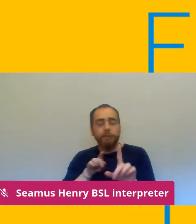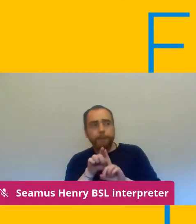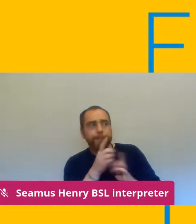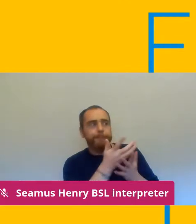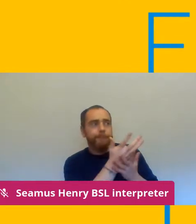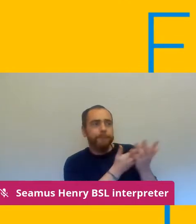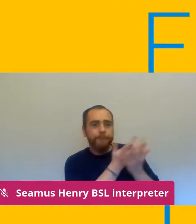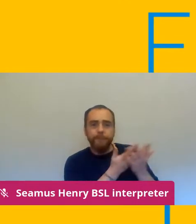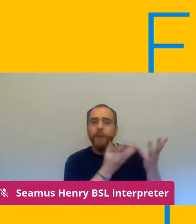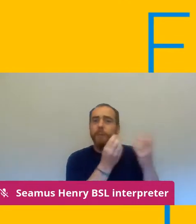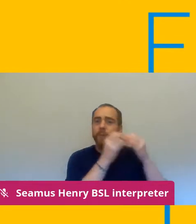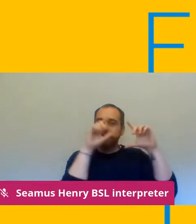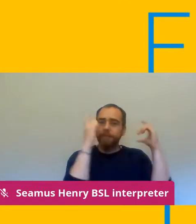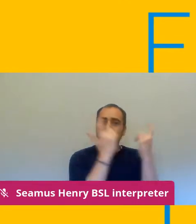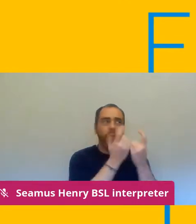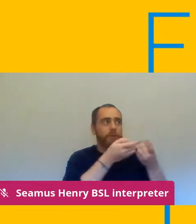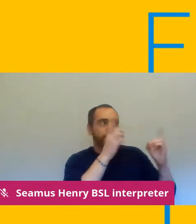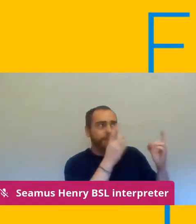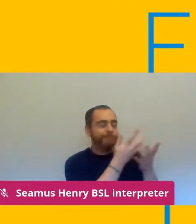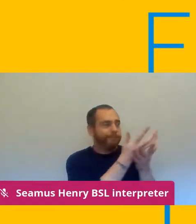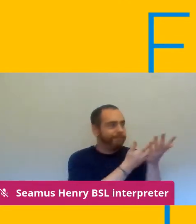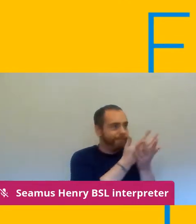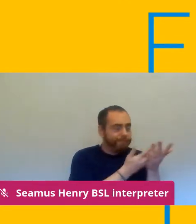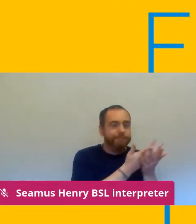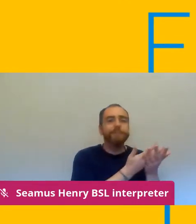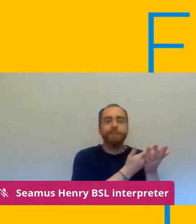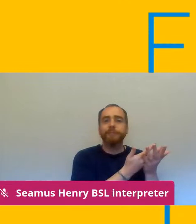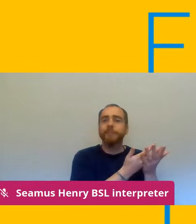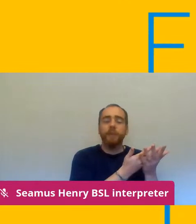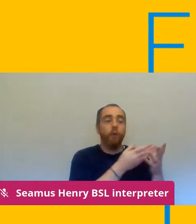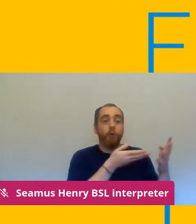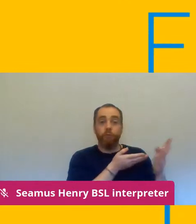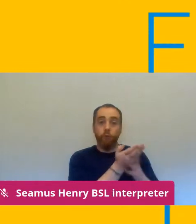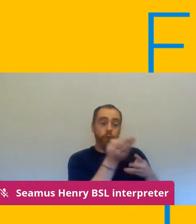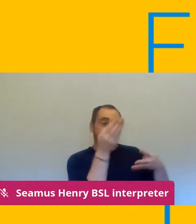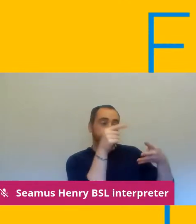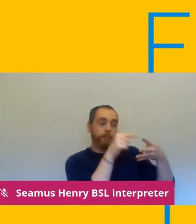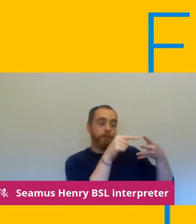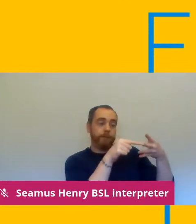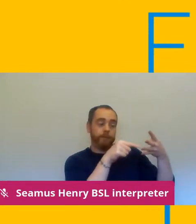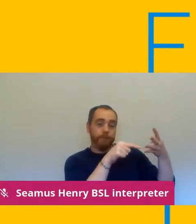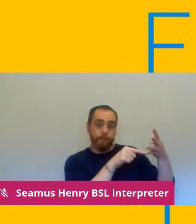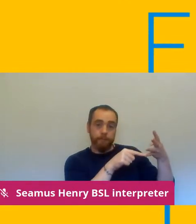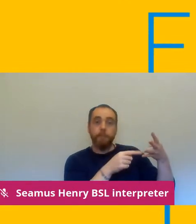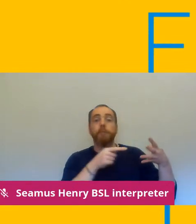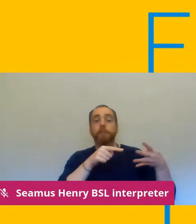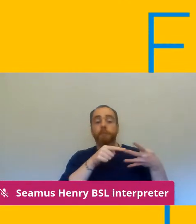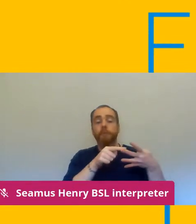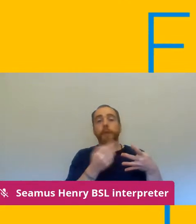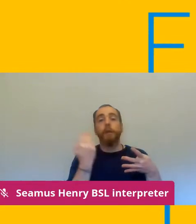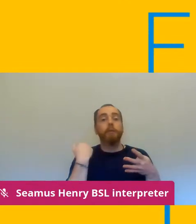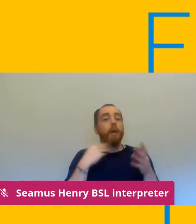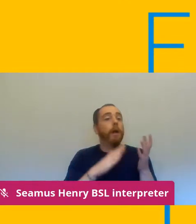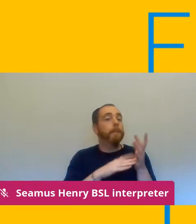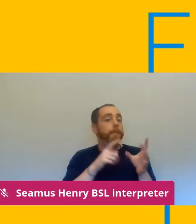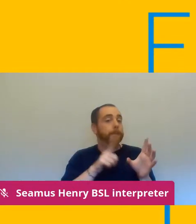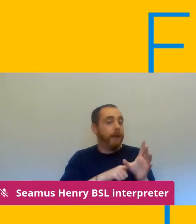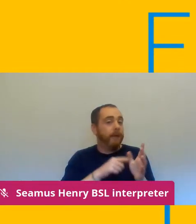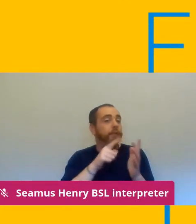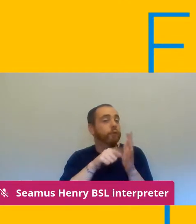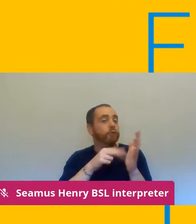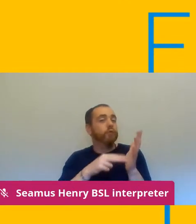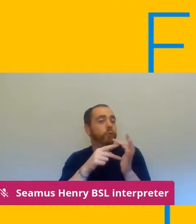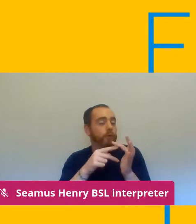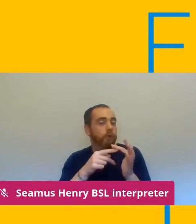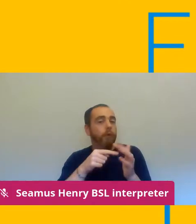with the employers during these different stages back in may and june our main uh negotiating position in london